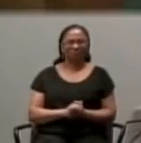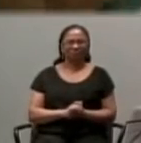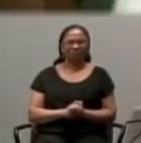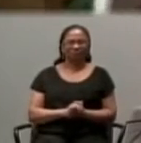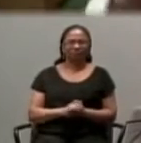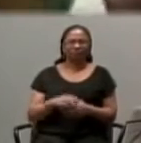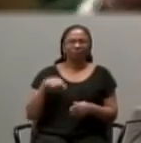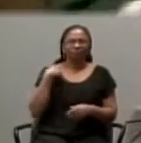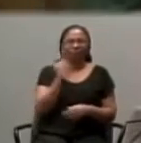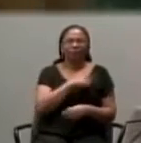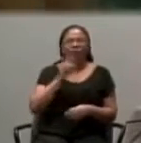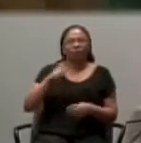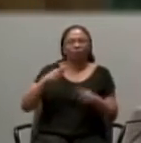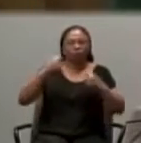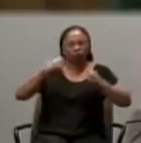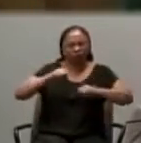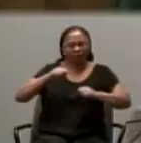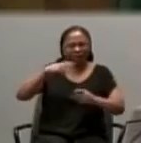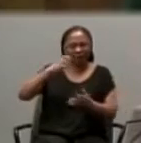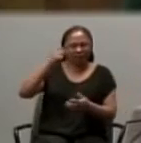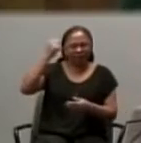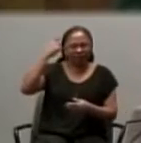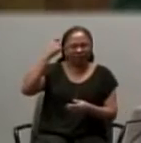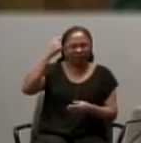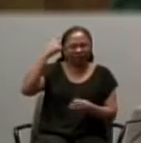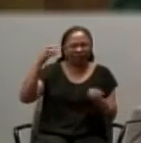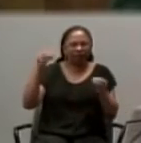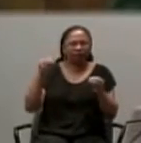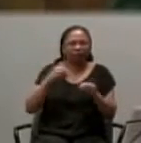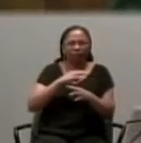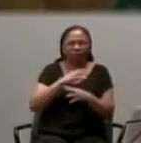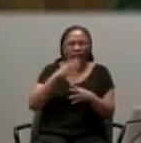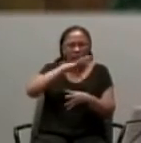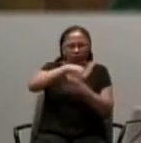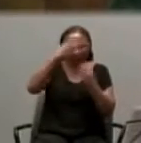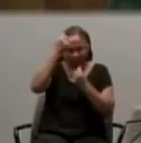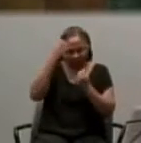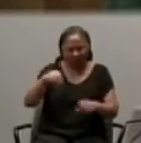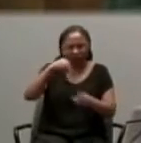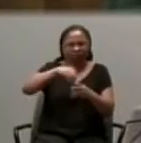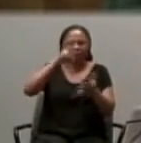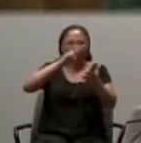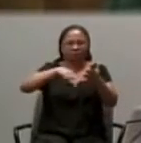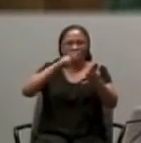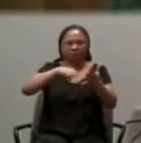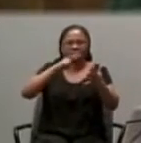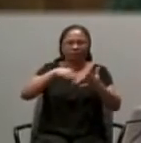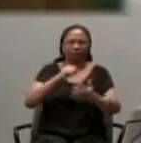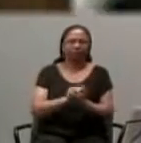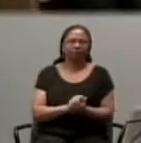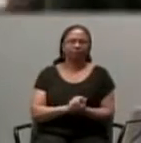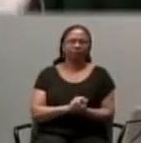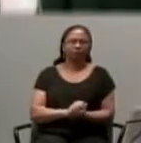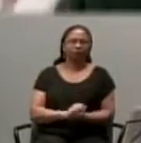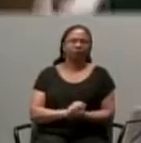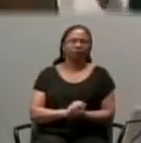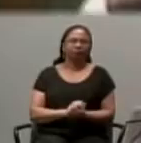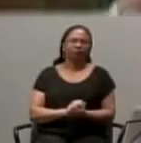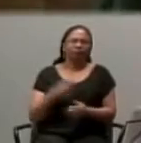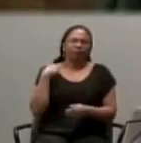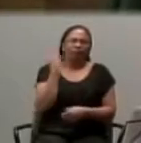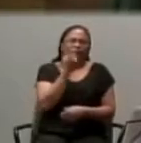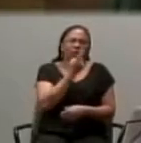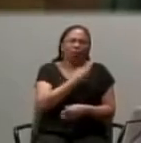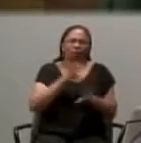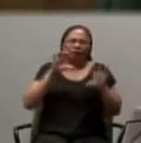trying to draw from these readings as much as we could in the time we have. There are a number of approaches we can